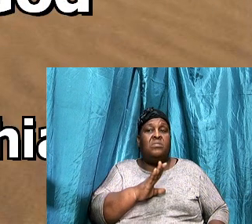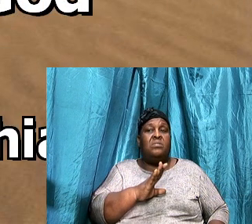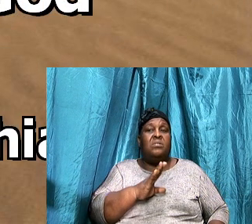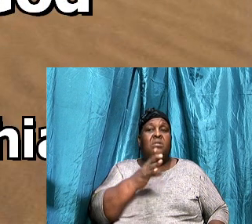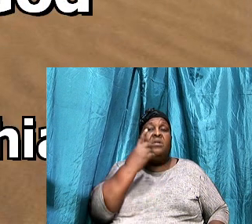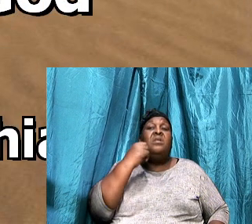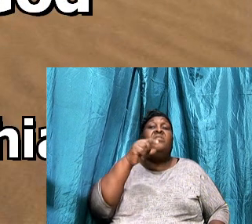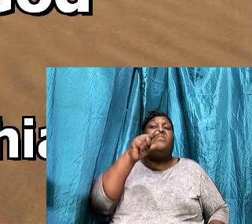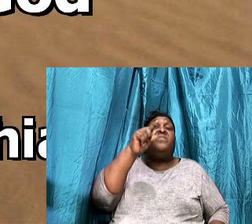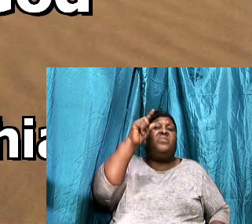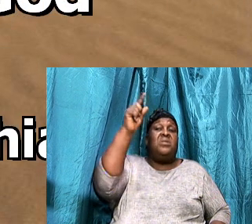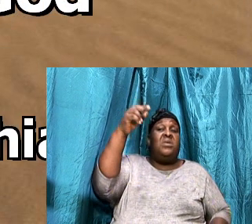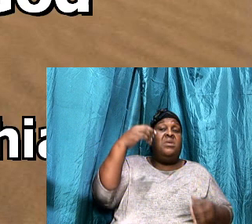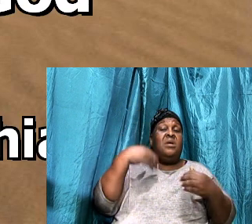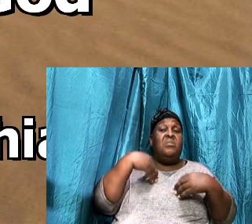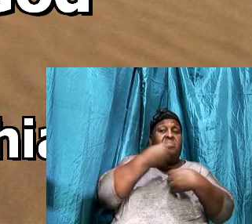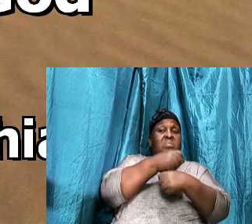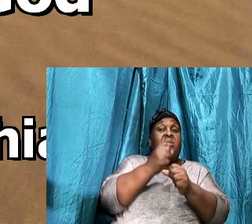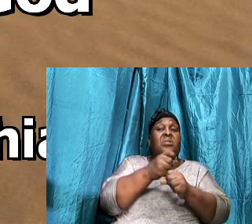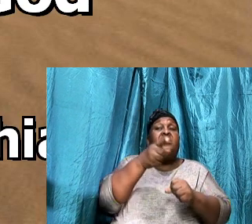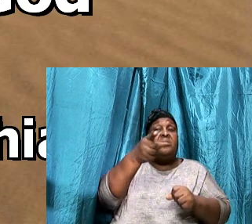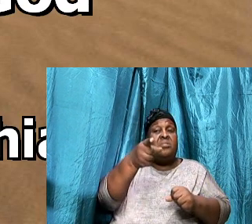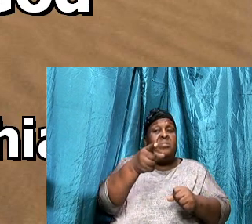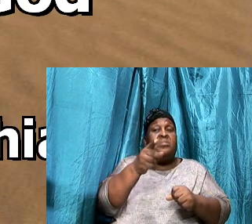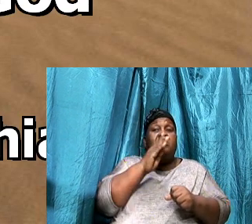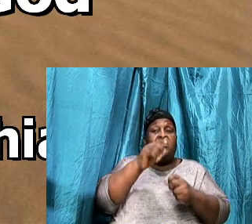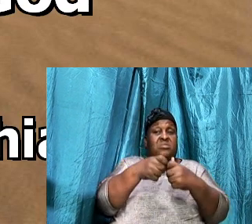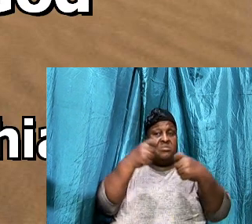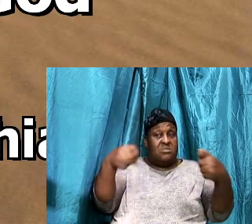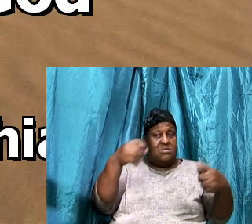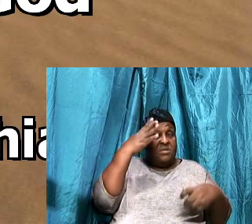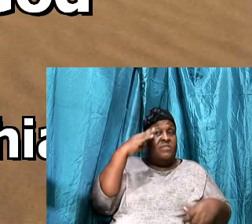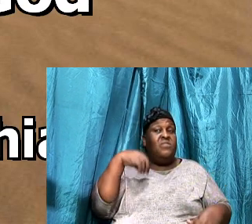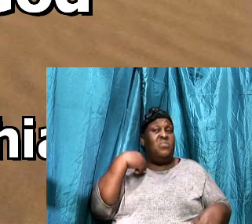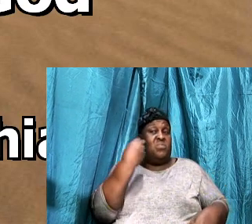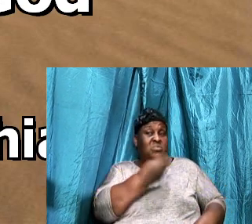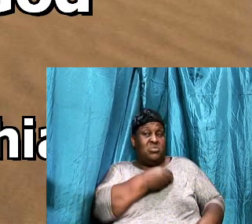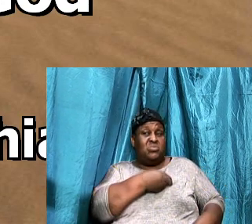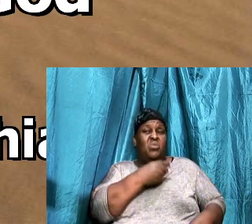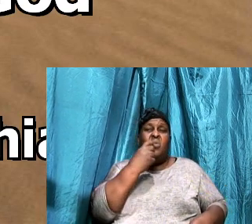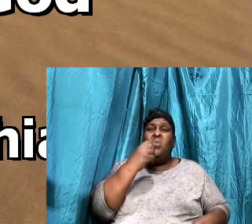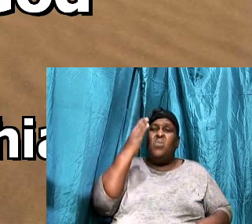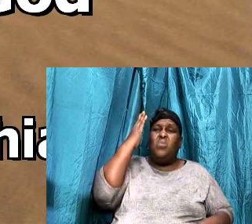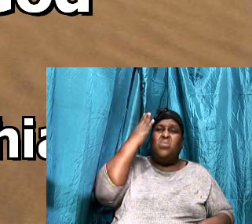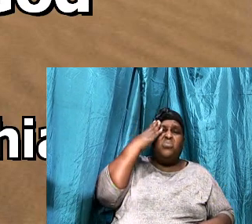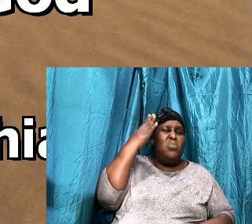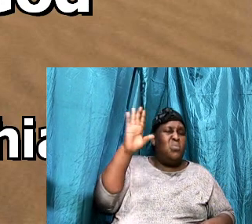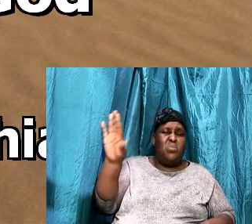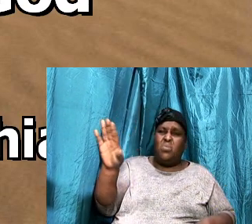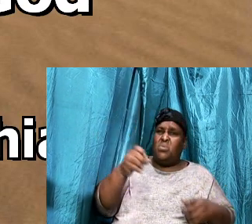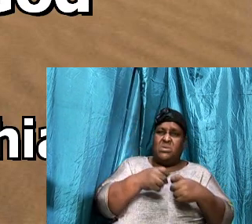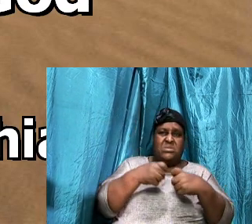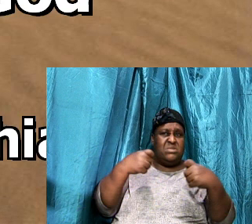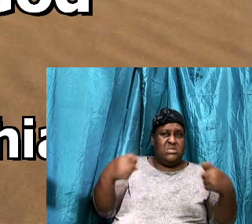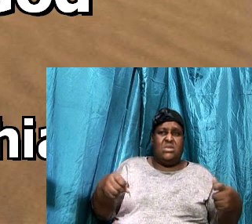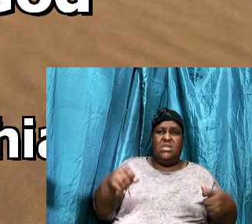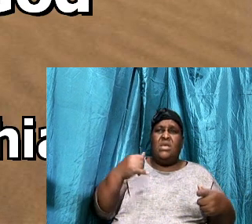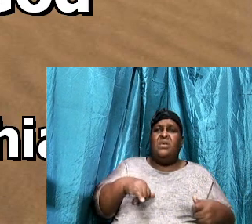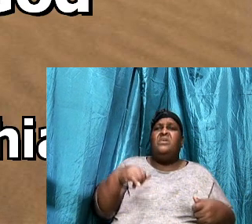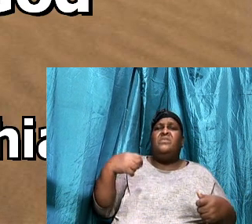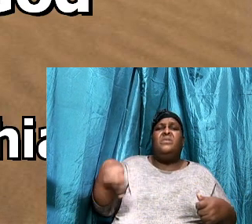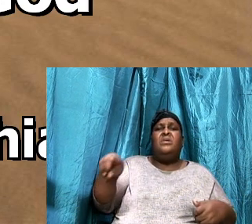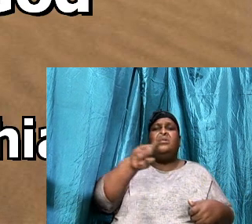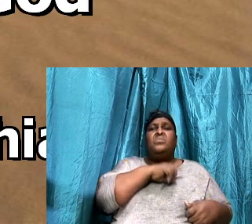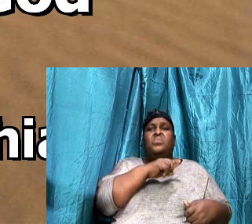For he, Had made him, To be seen for us, Who knew, No sin, That we might